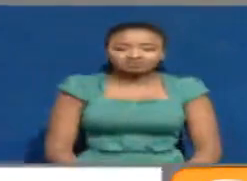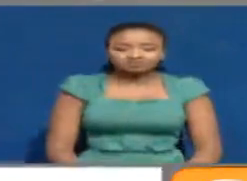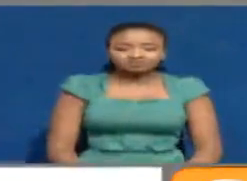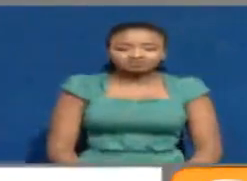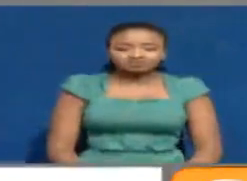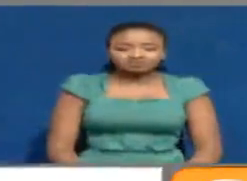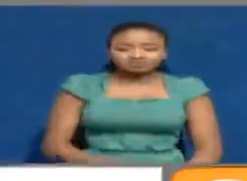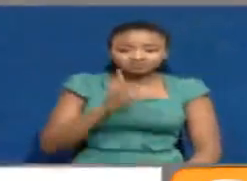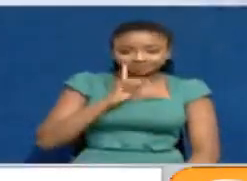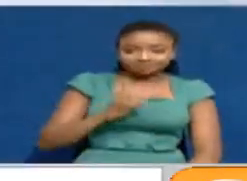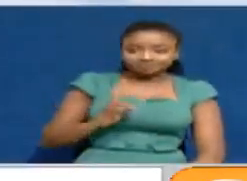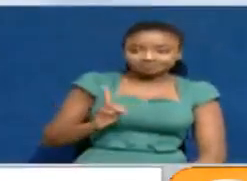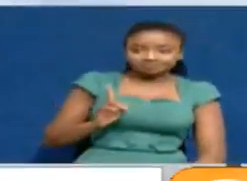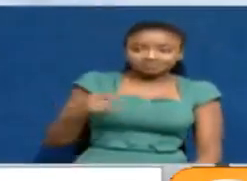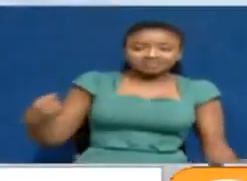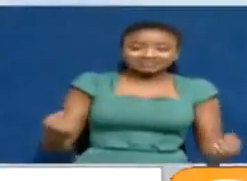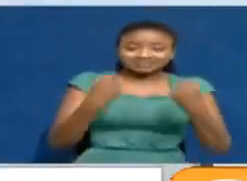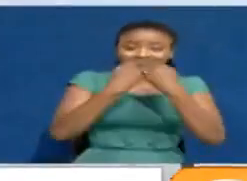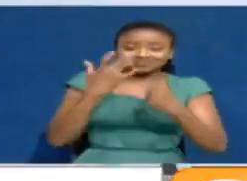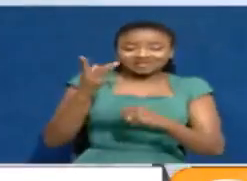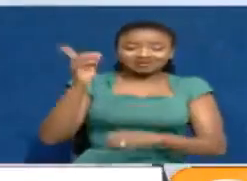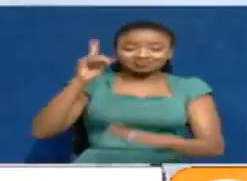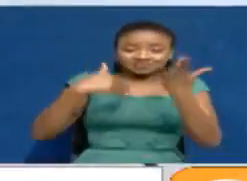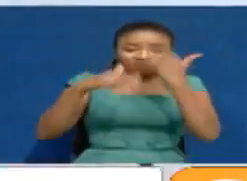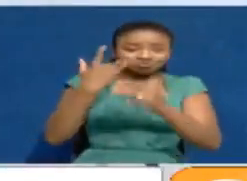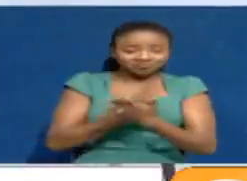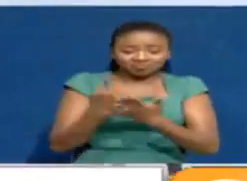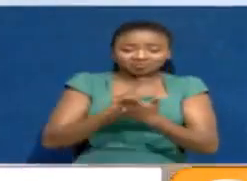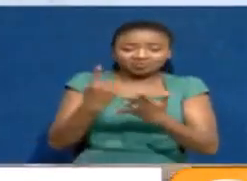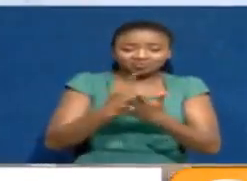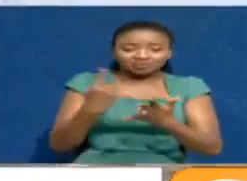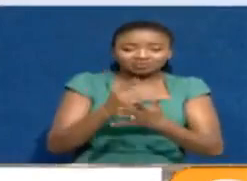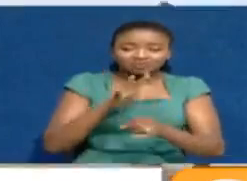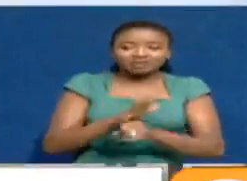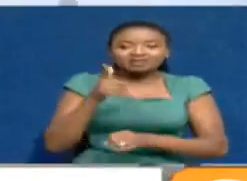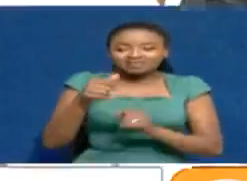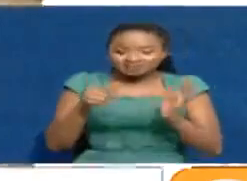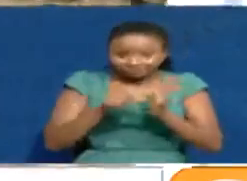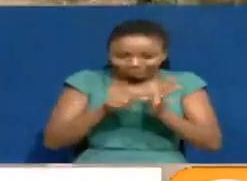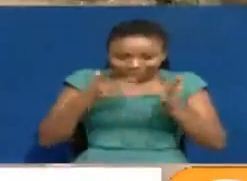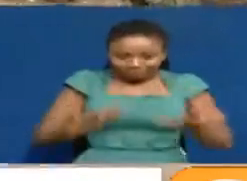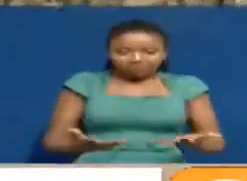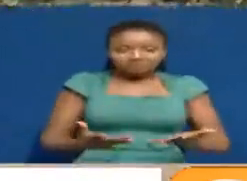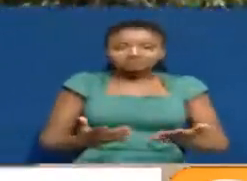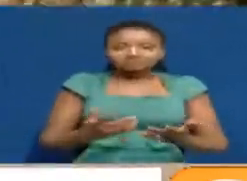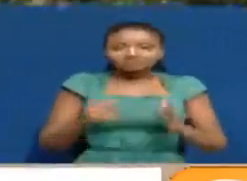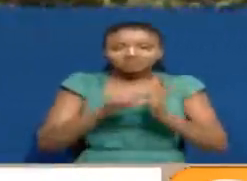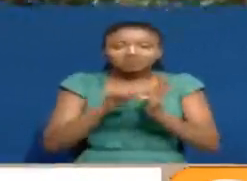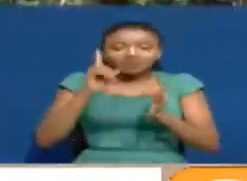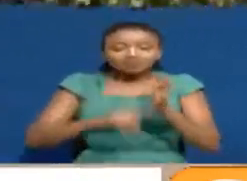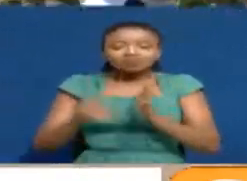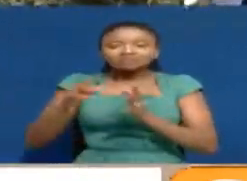The standoff at the University of Nairobi that has gone on for several weeks at the heart of this element are sweeping reforms that the